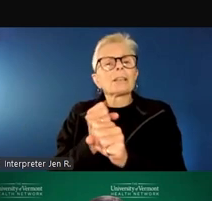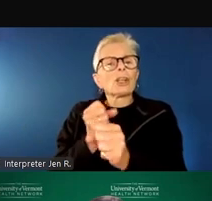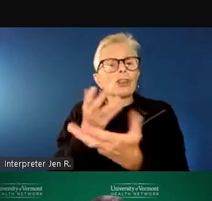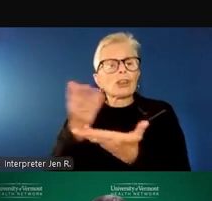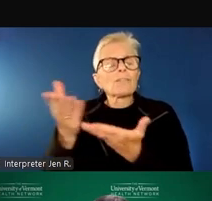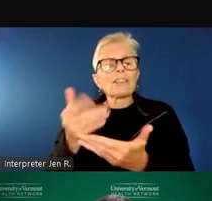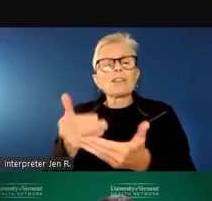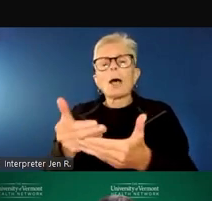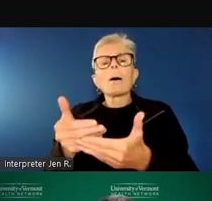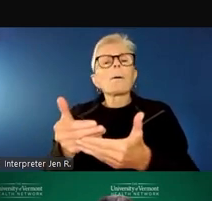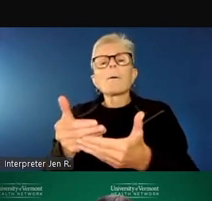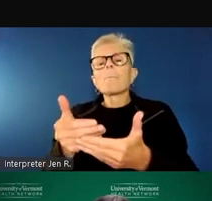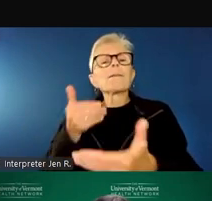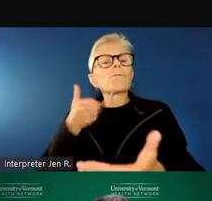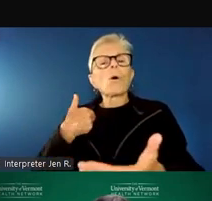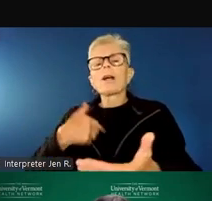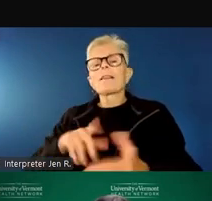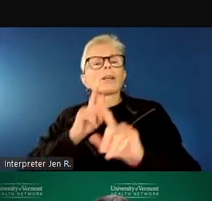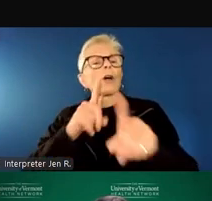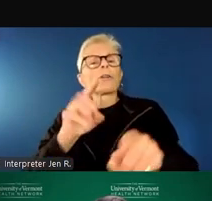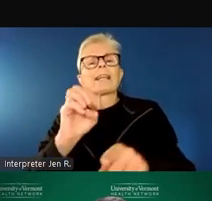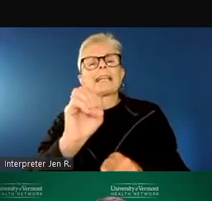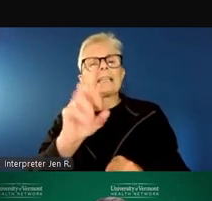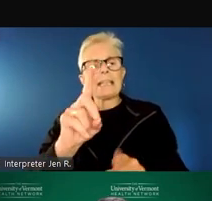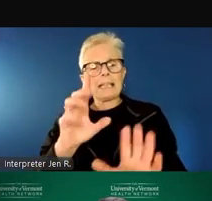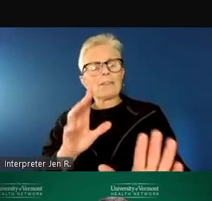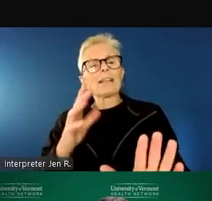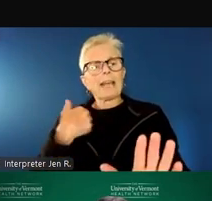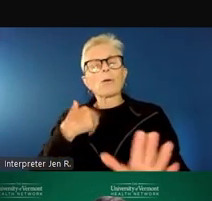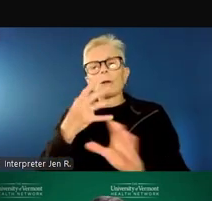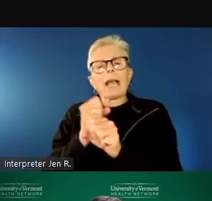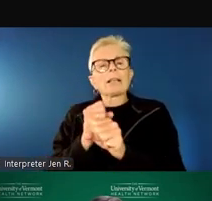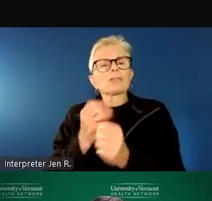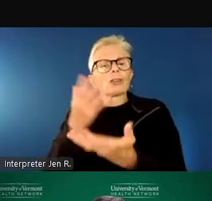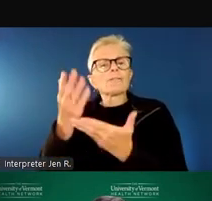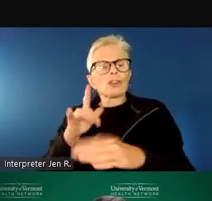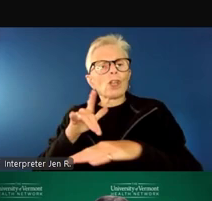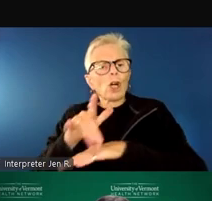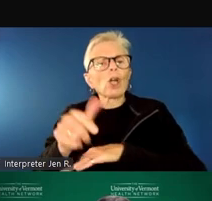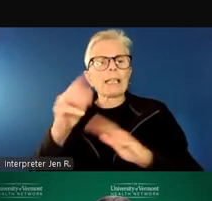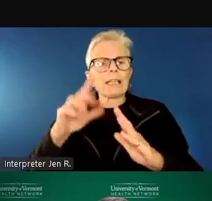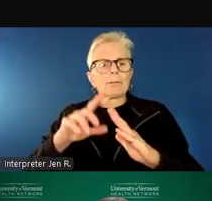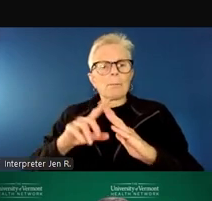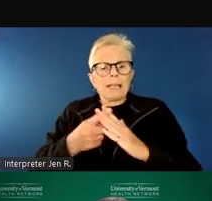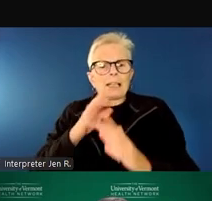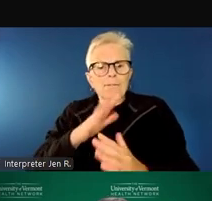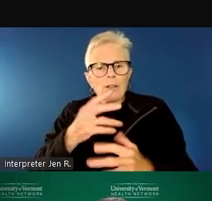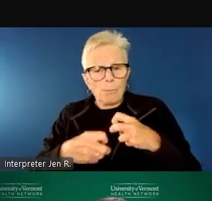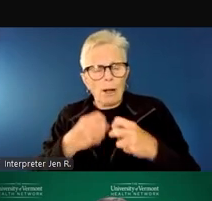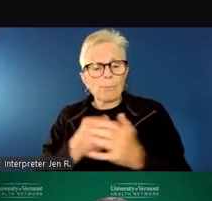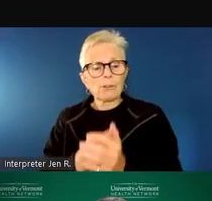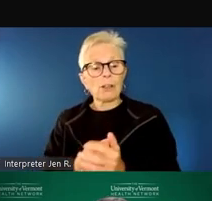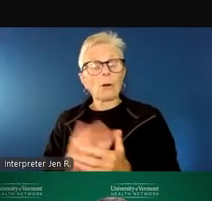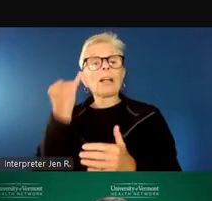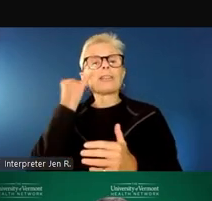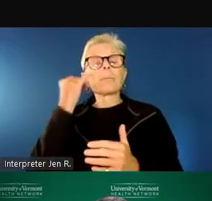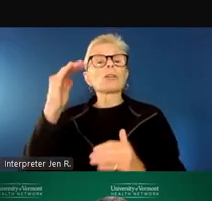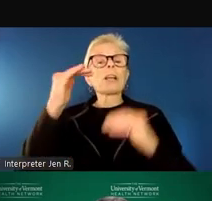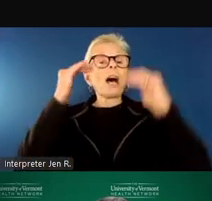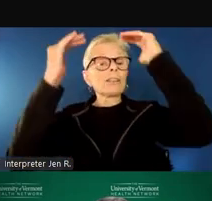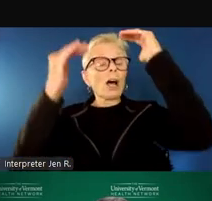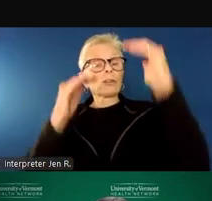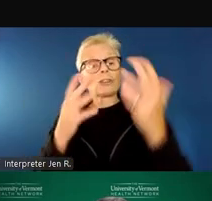would have otherwise gone to the emergency department. For adults who are not needing life-threatening